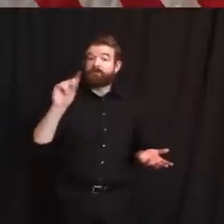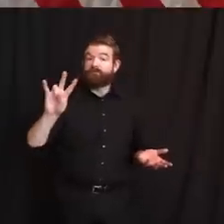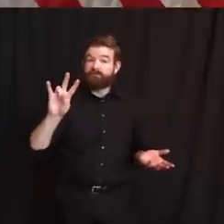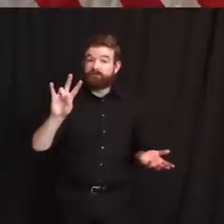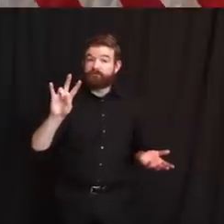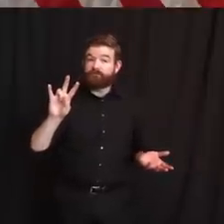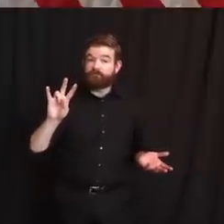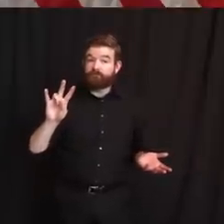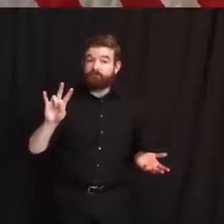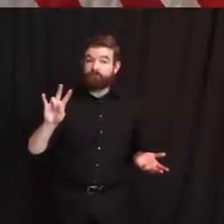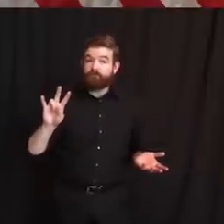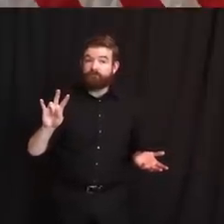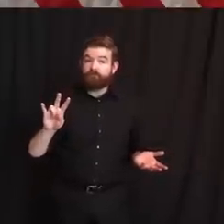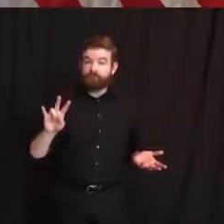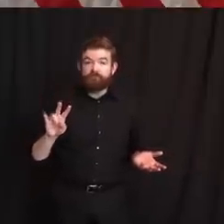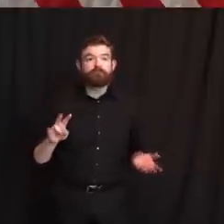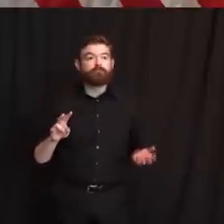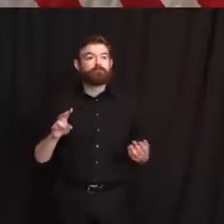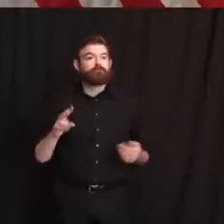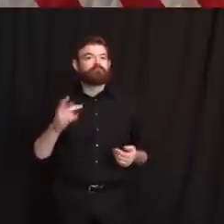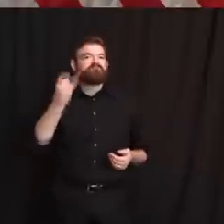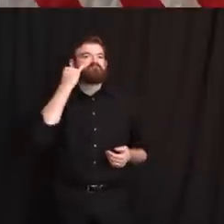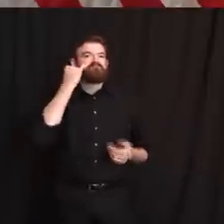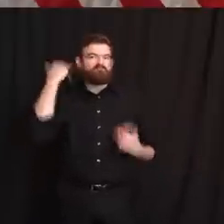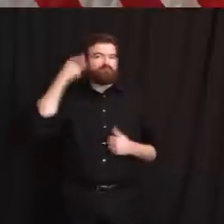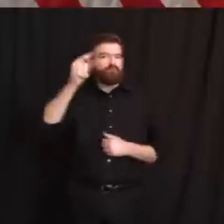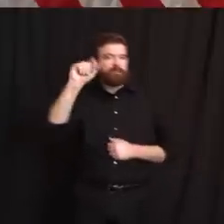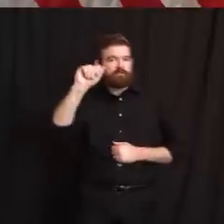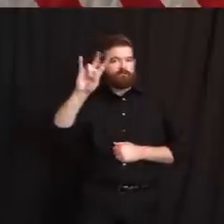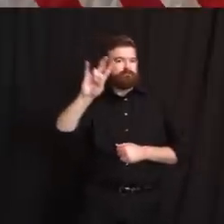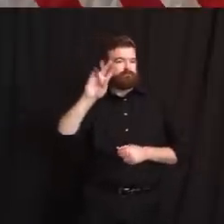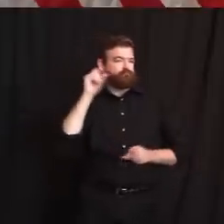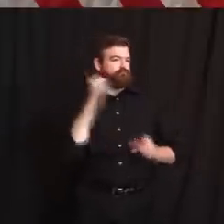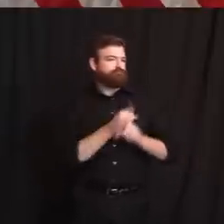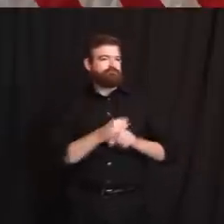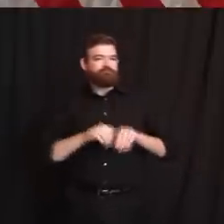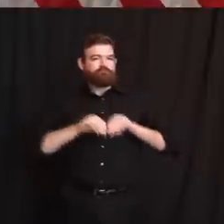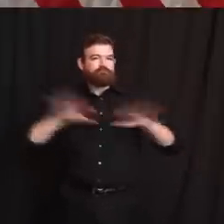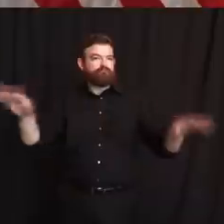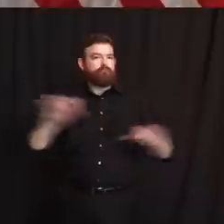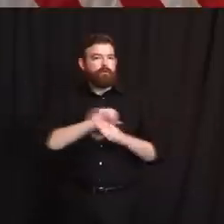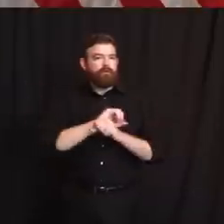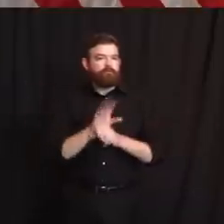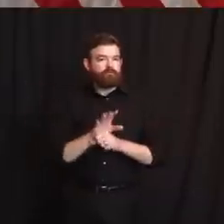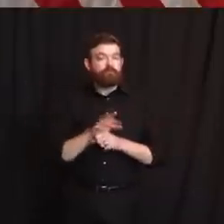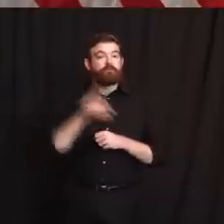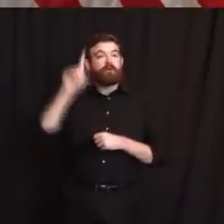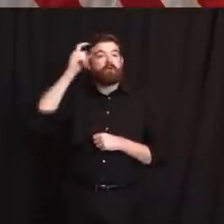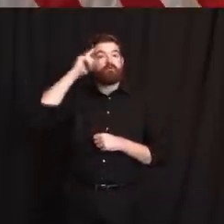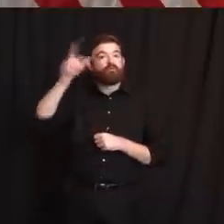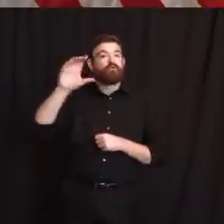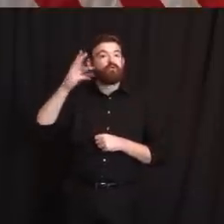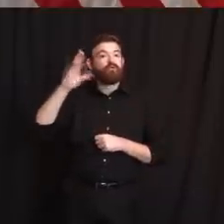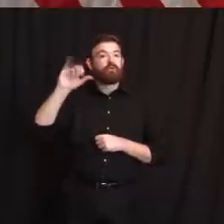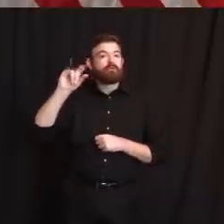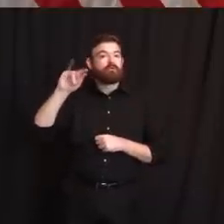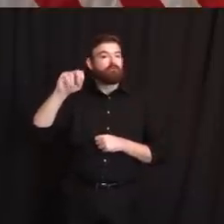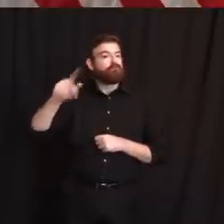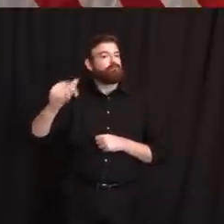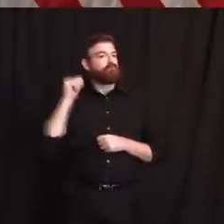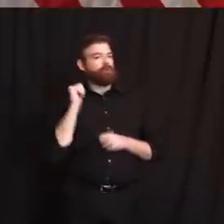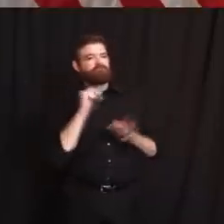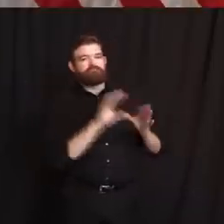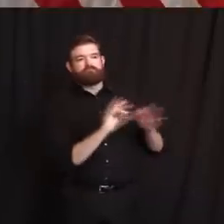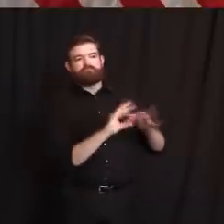and Governor Christie declined to comment on a high-ranking official in a department that was responsible for